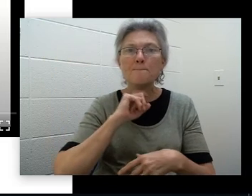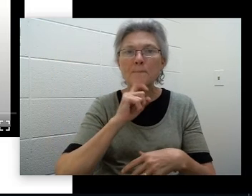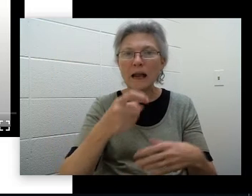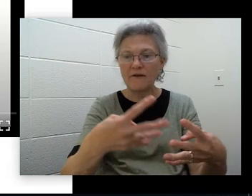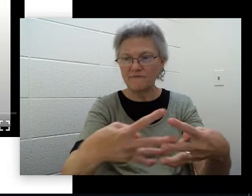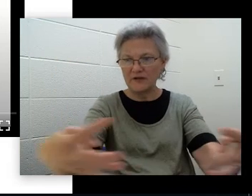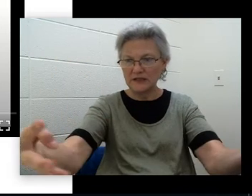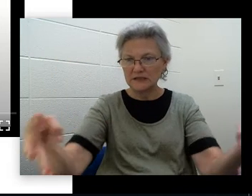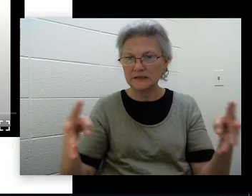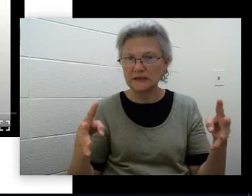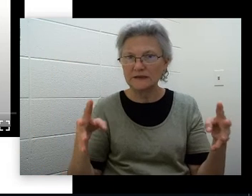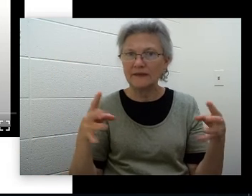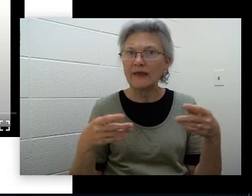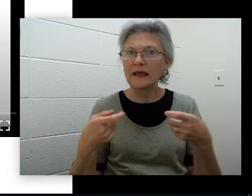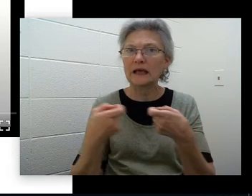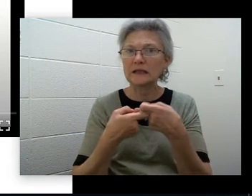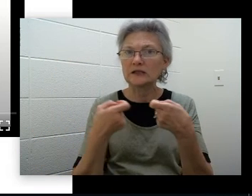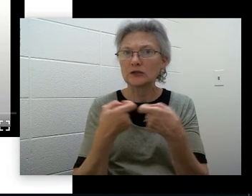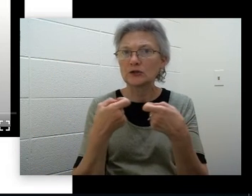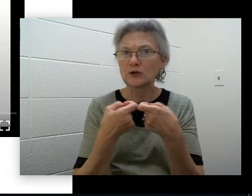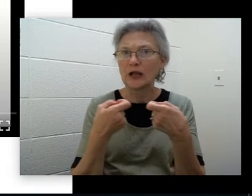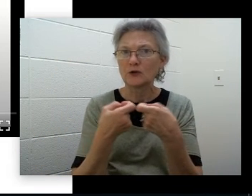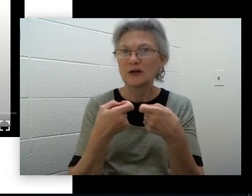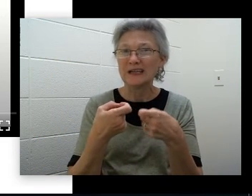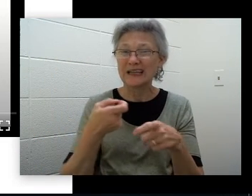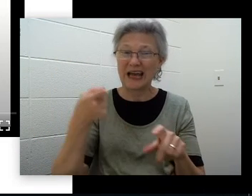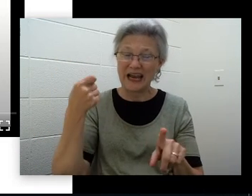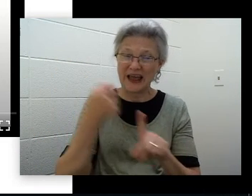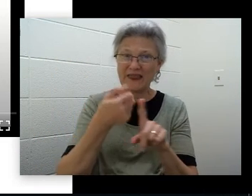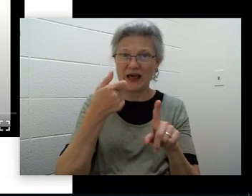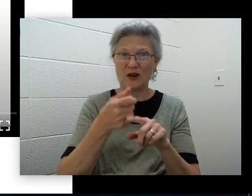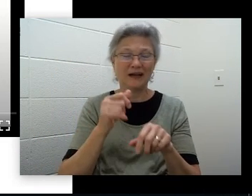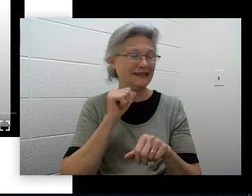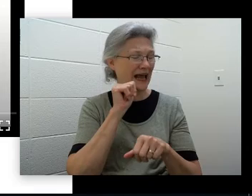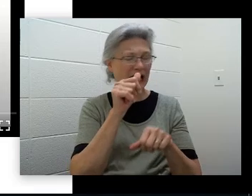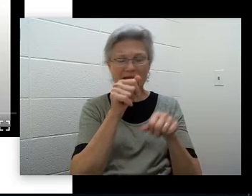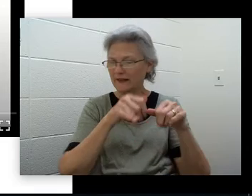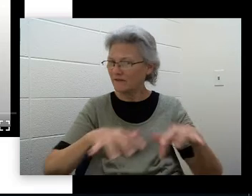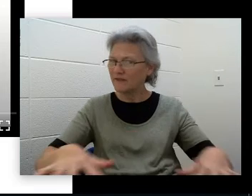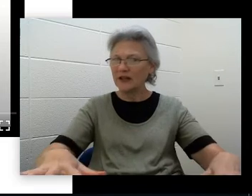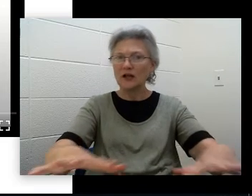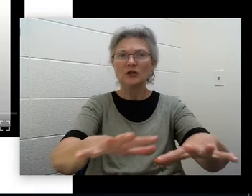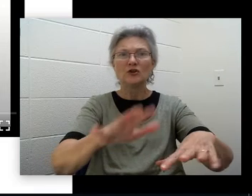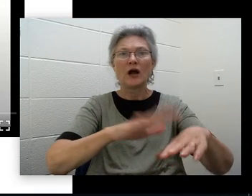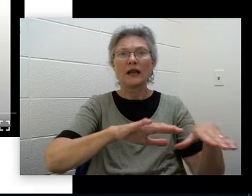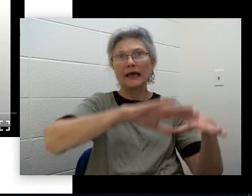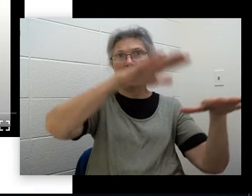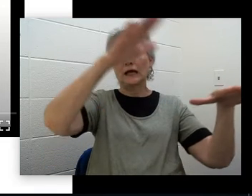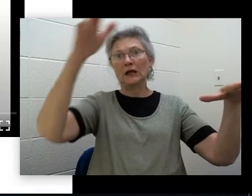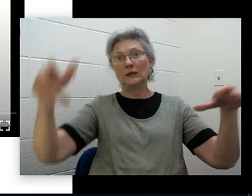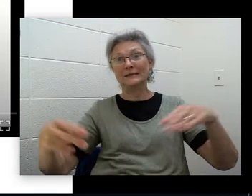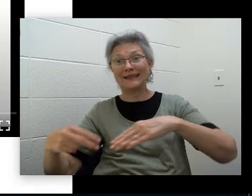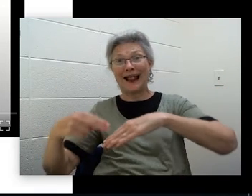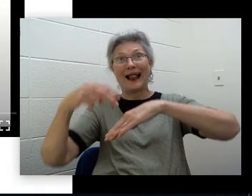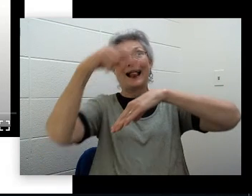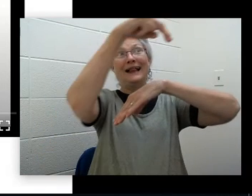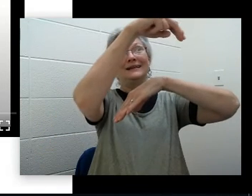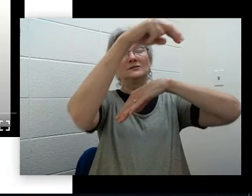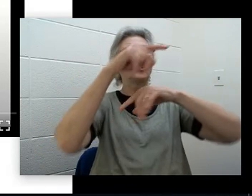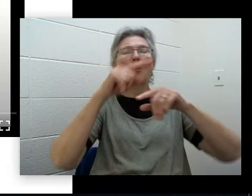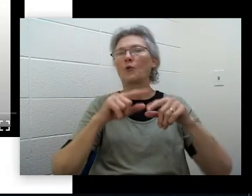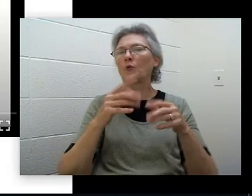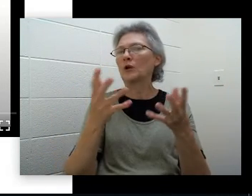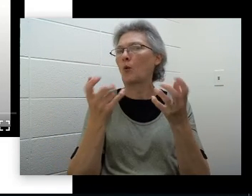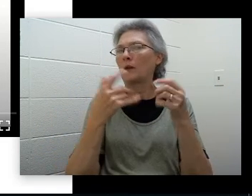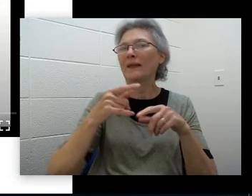can conduct electricity. Now, we don't want to be in fields or on hills where we're the tallest object around. That's why in our